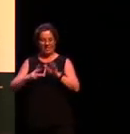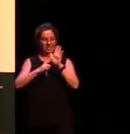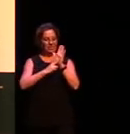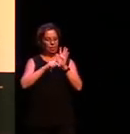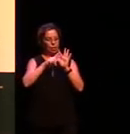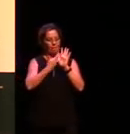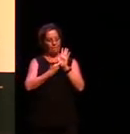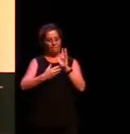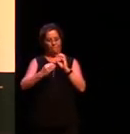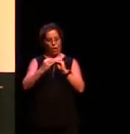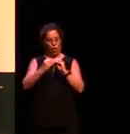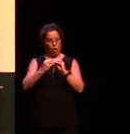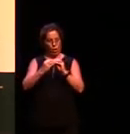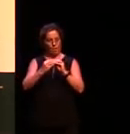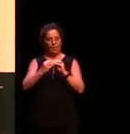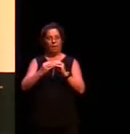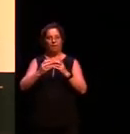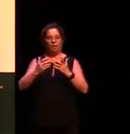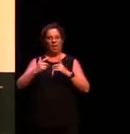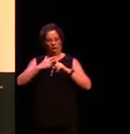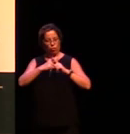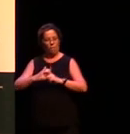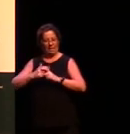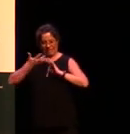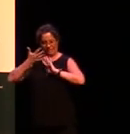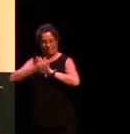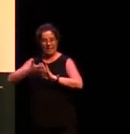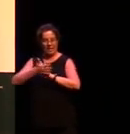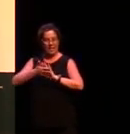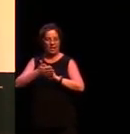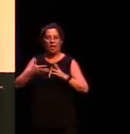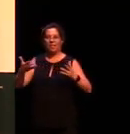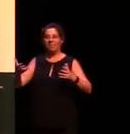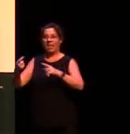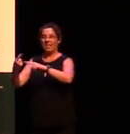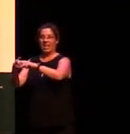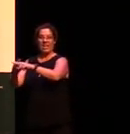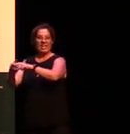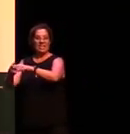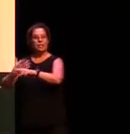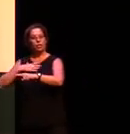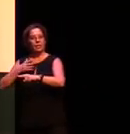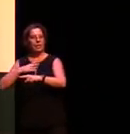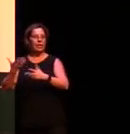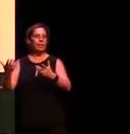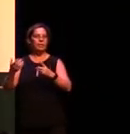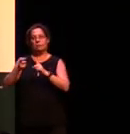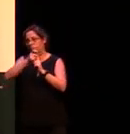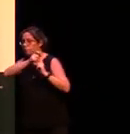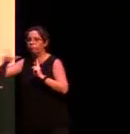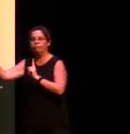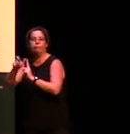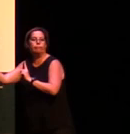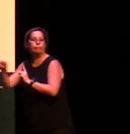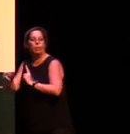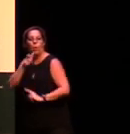sorry not multiple meanings can build up complex meanings that in another language like English would require a whole sentence